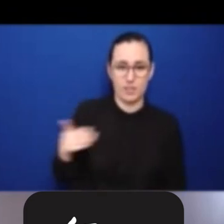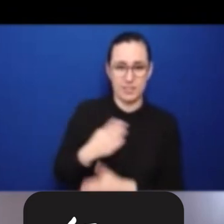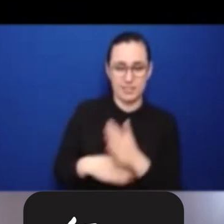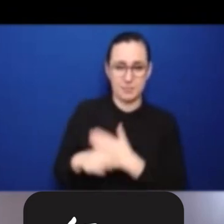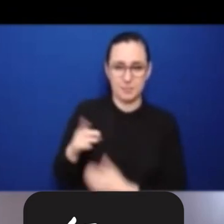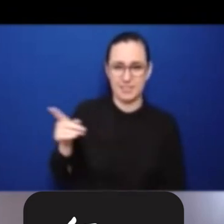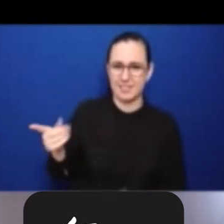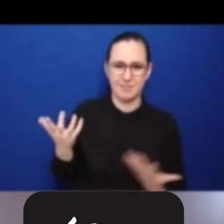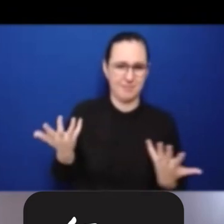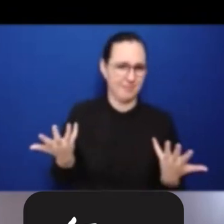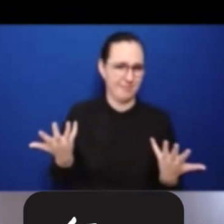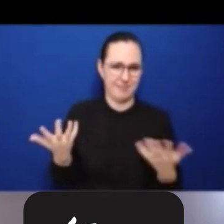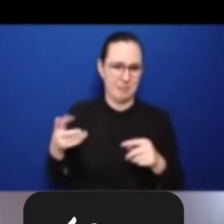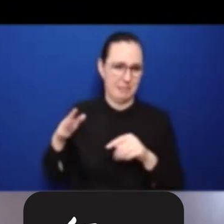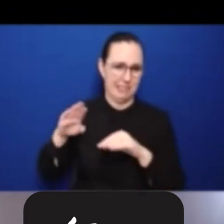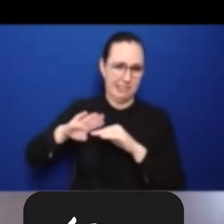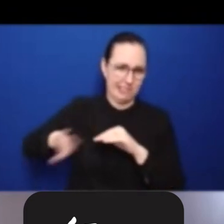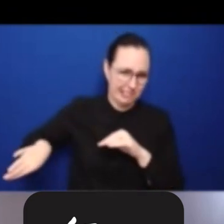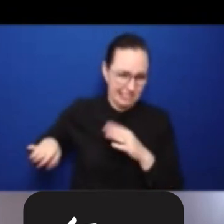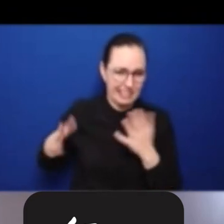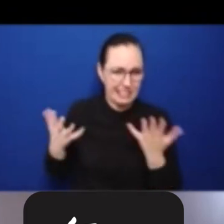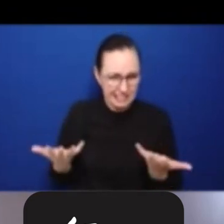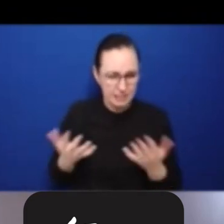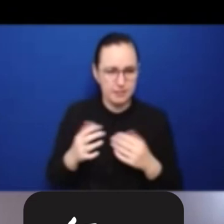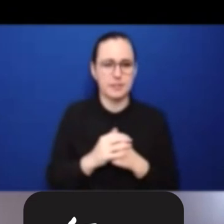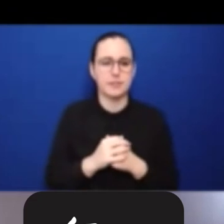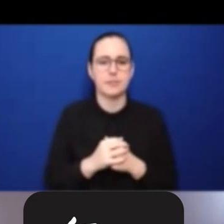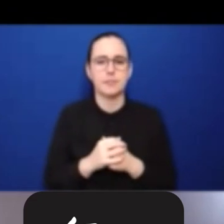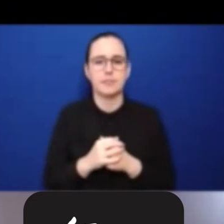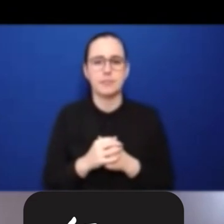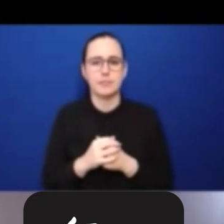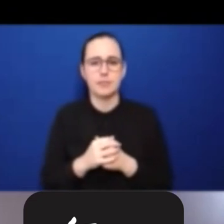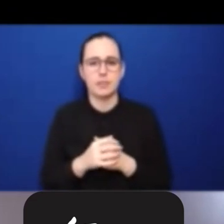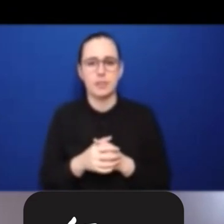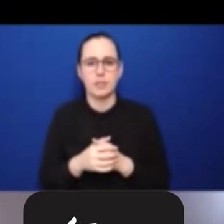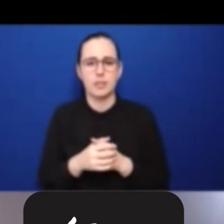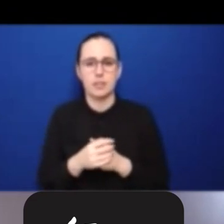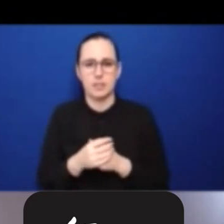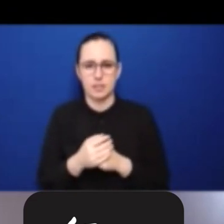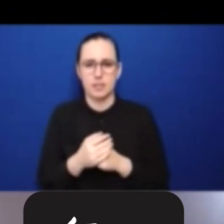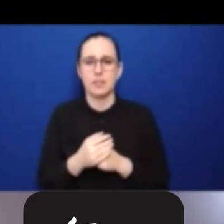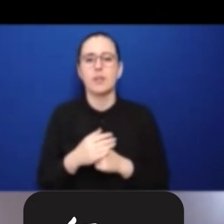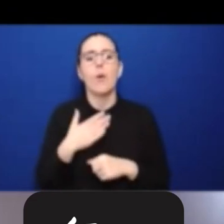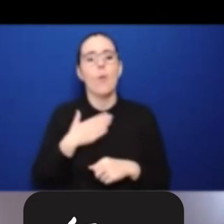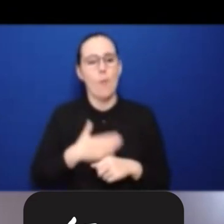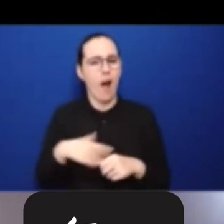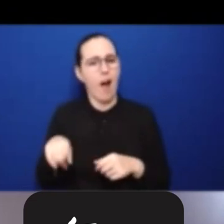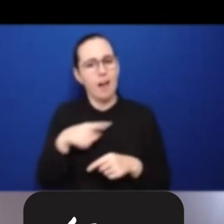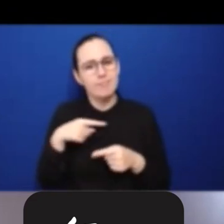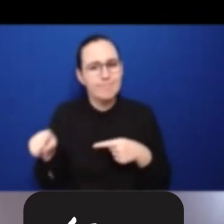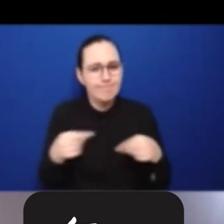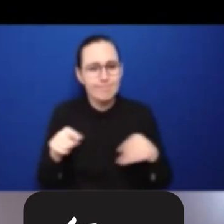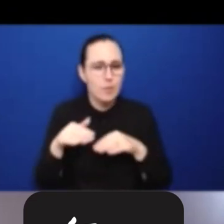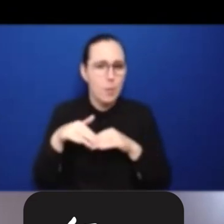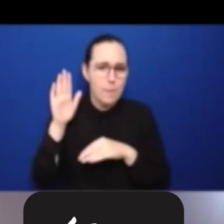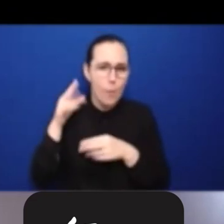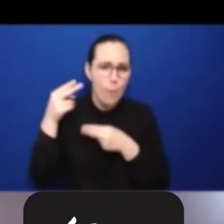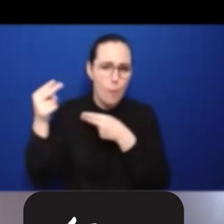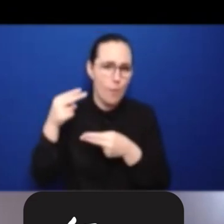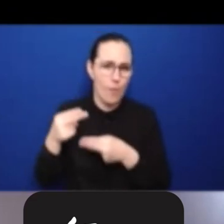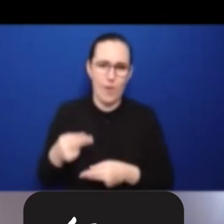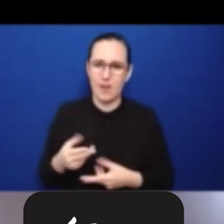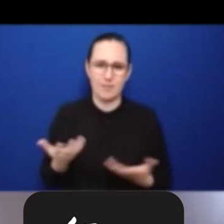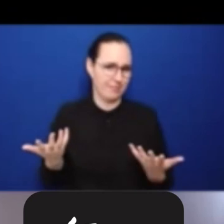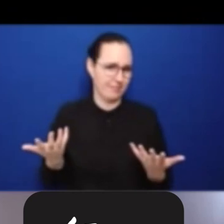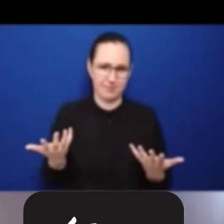to skip it, which we will suggest we did want to engage on a little bit of a conversation. But as I said, I just need to,